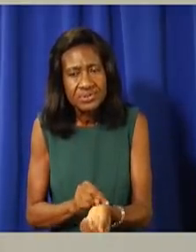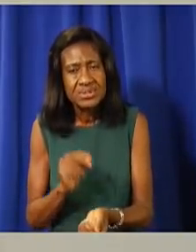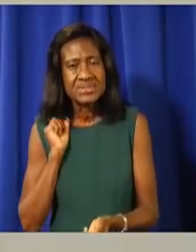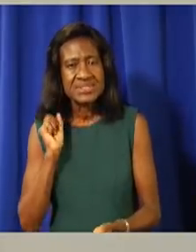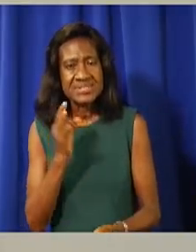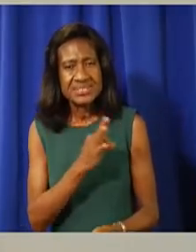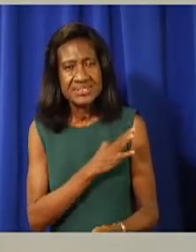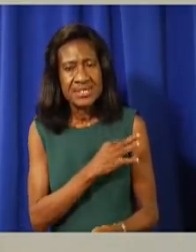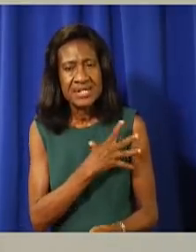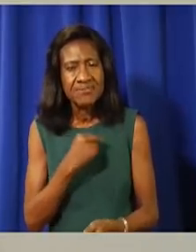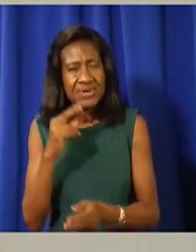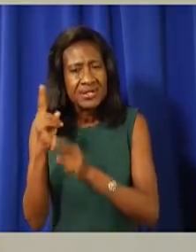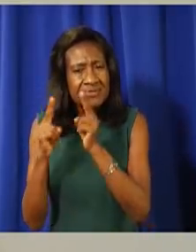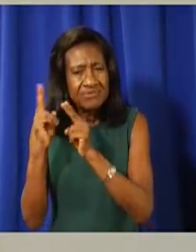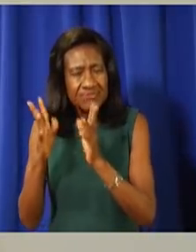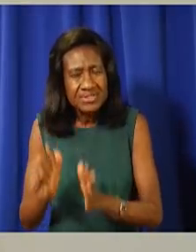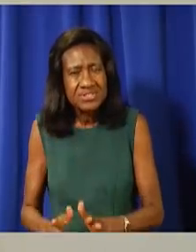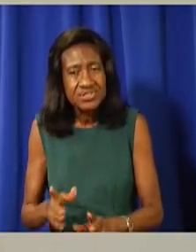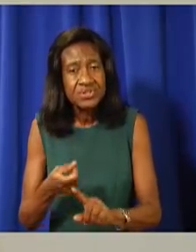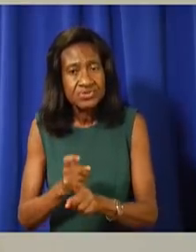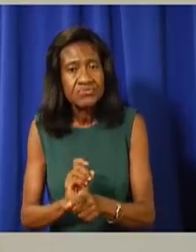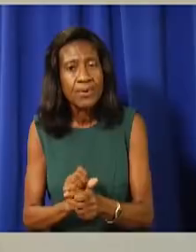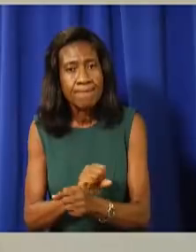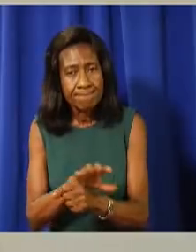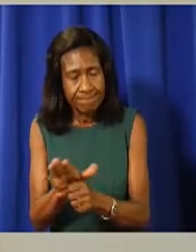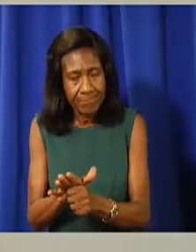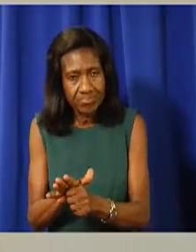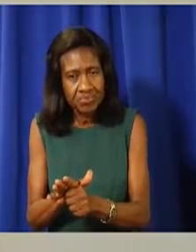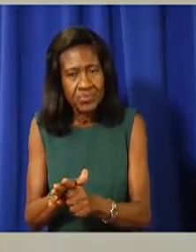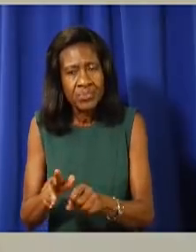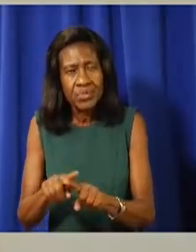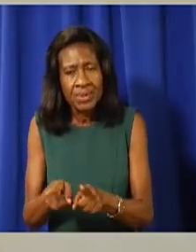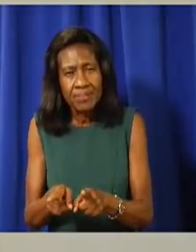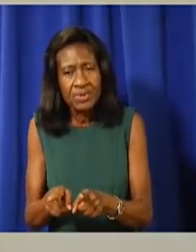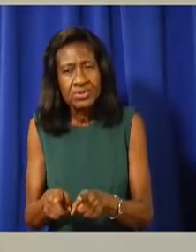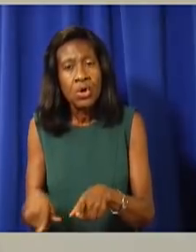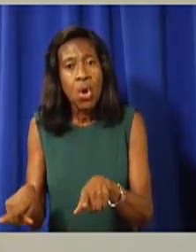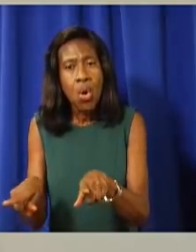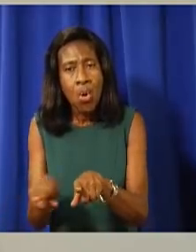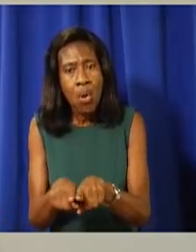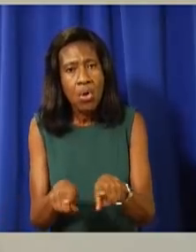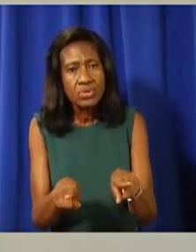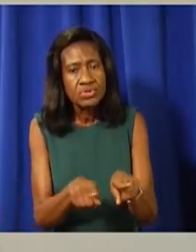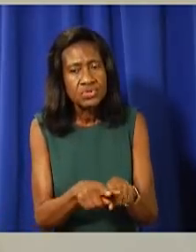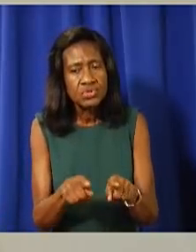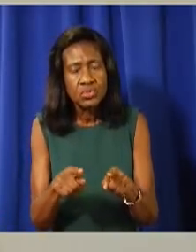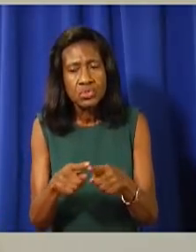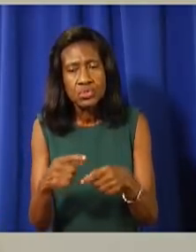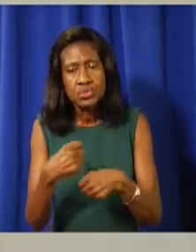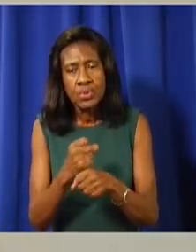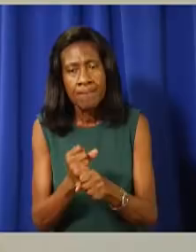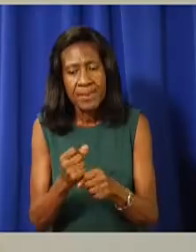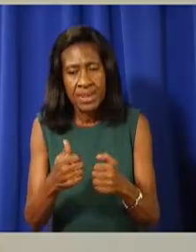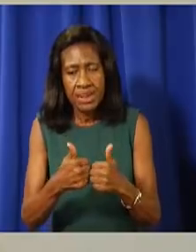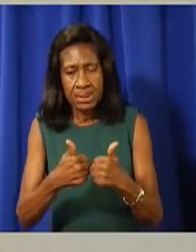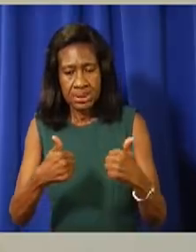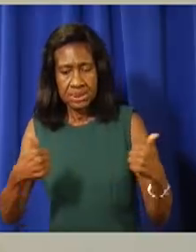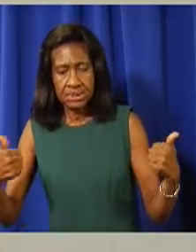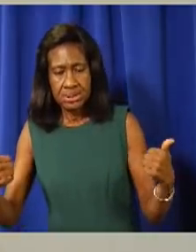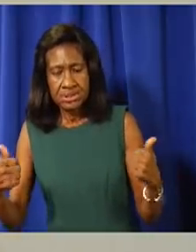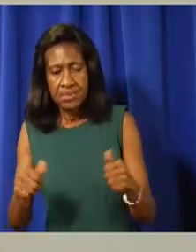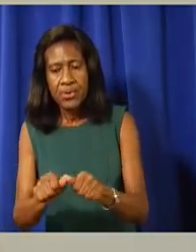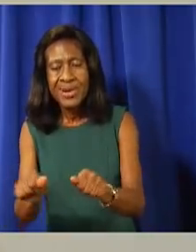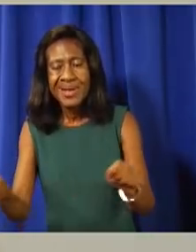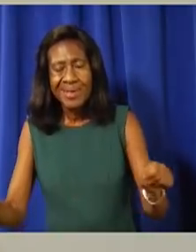from COVID-19, but most notably by creating a separate area for COVID-19 patients